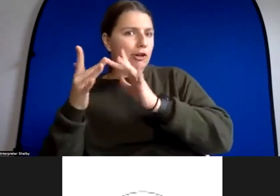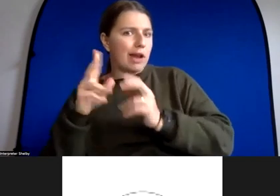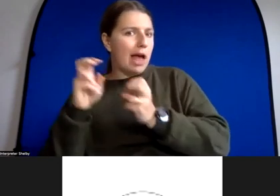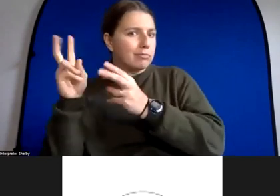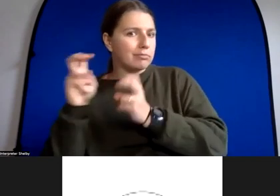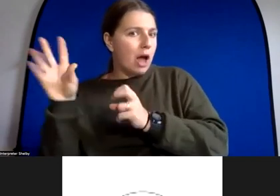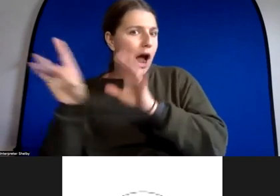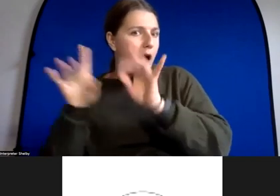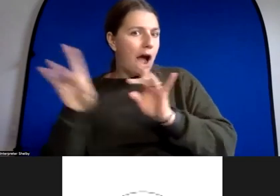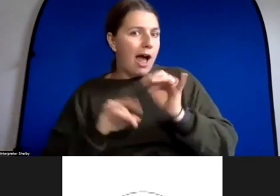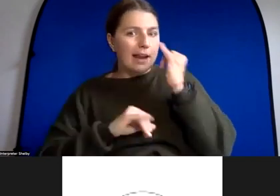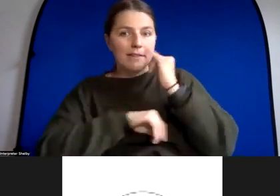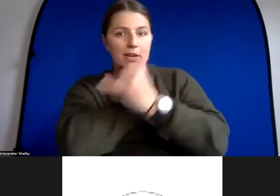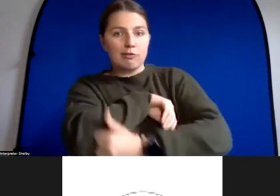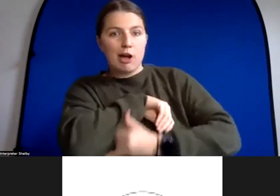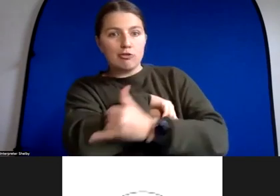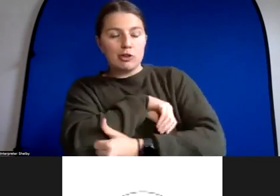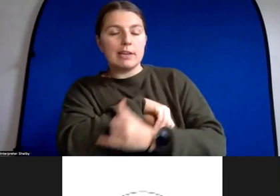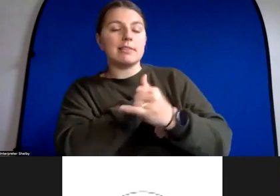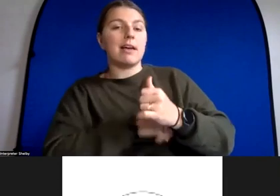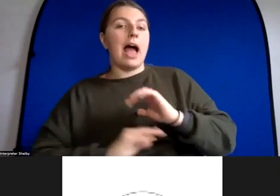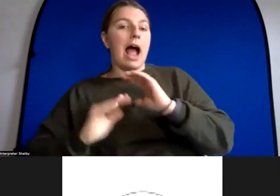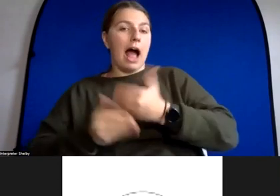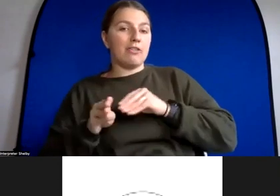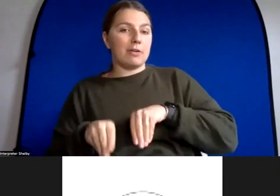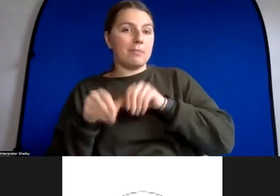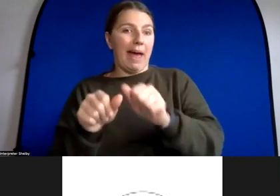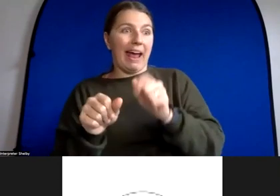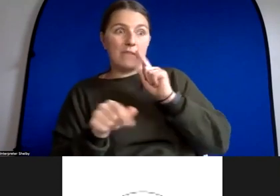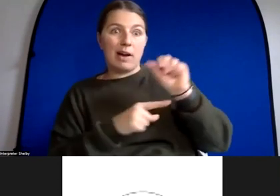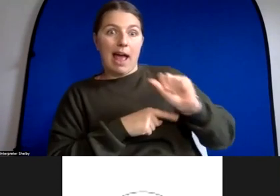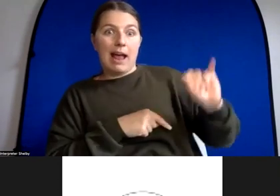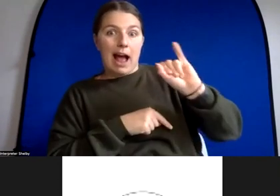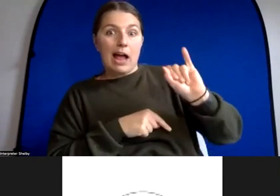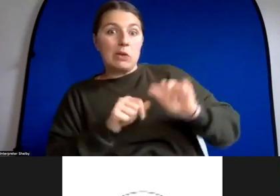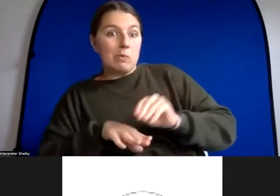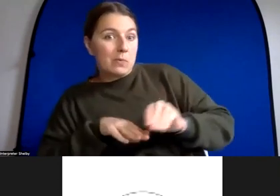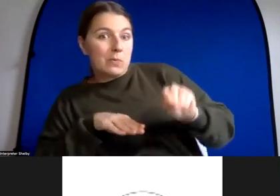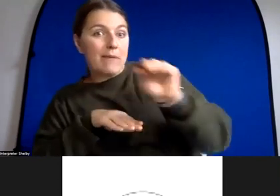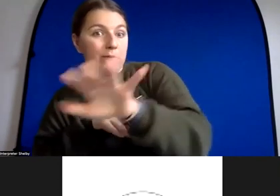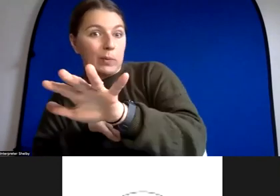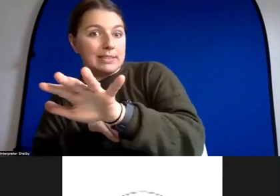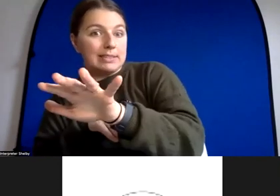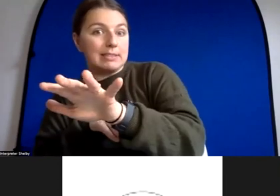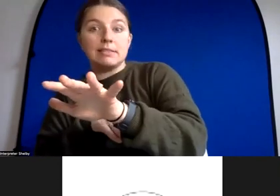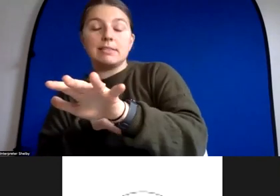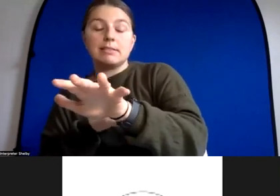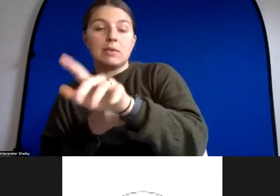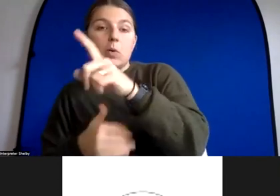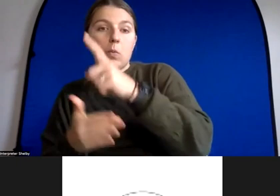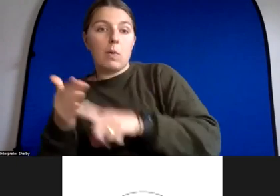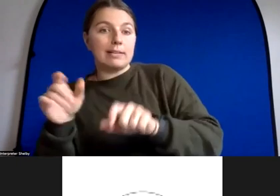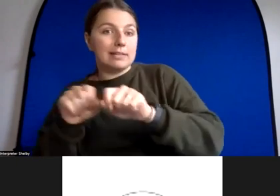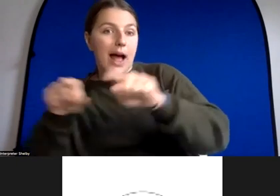just to influence what's on the internet especially in the u.s can they influence what is